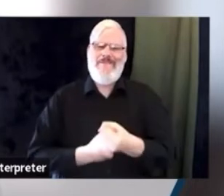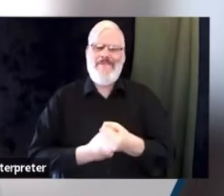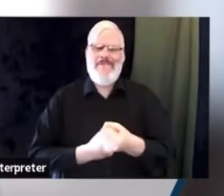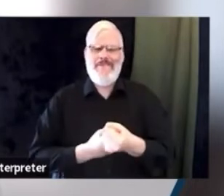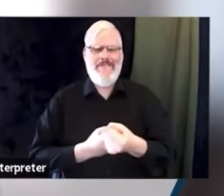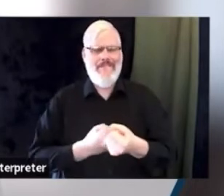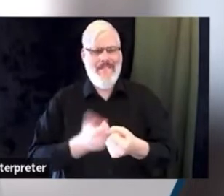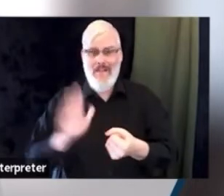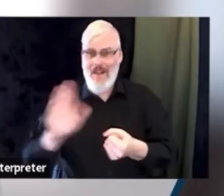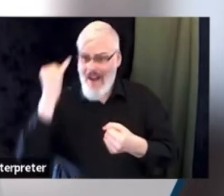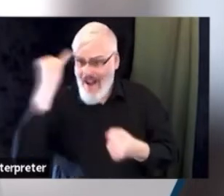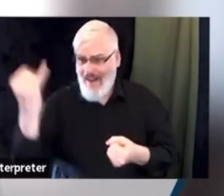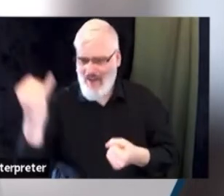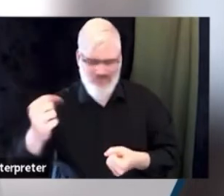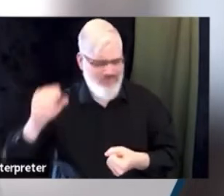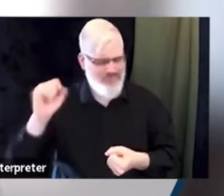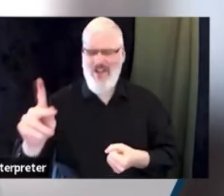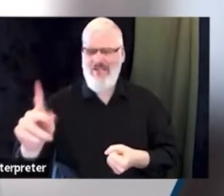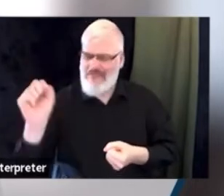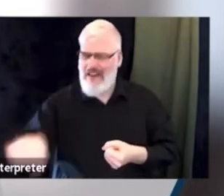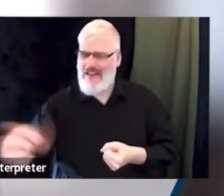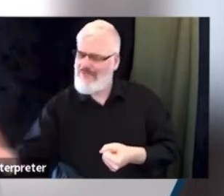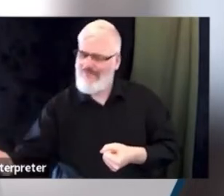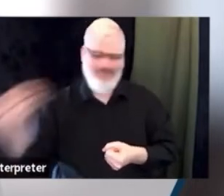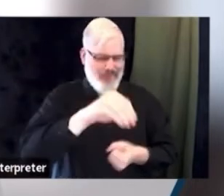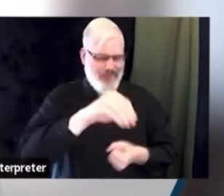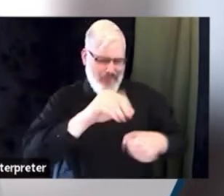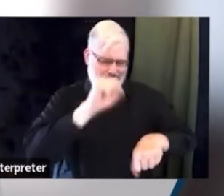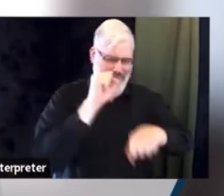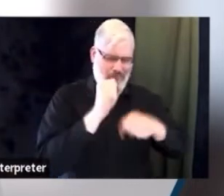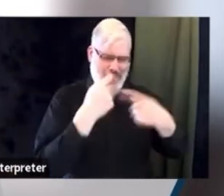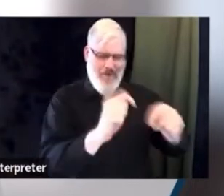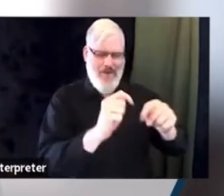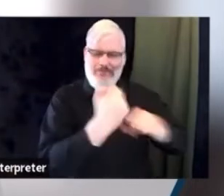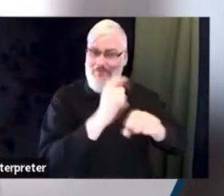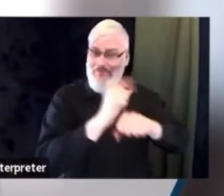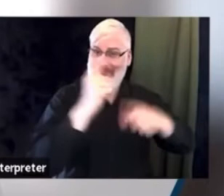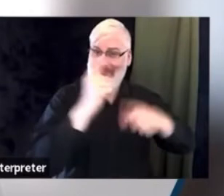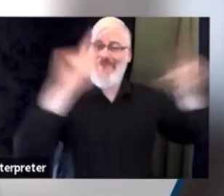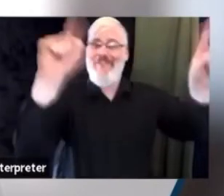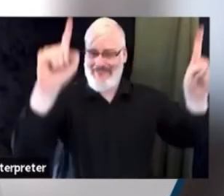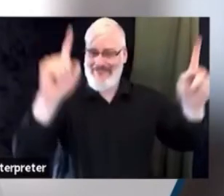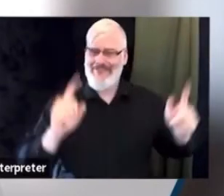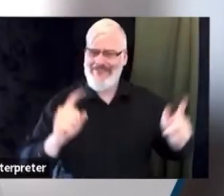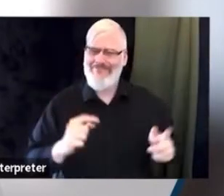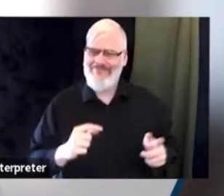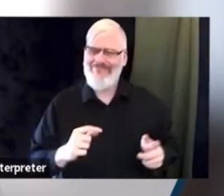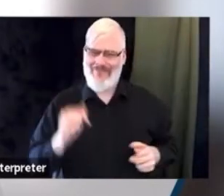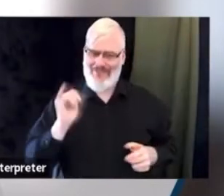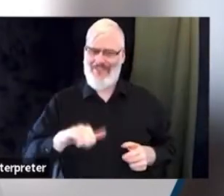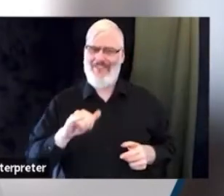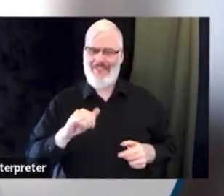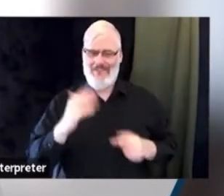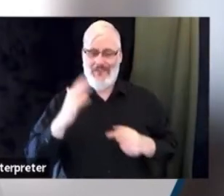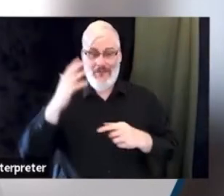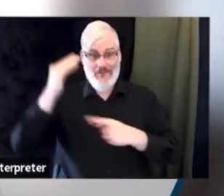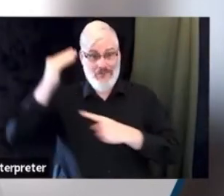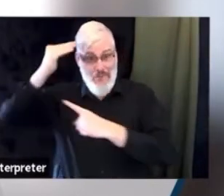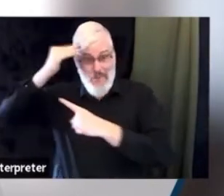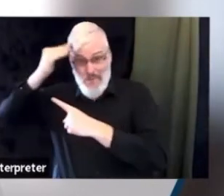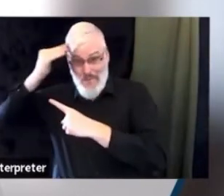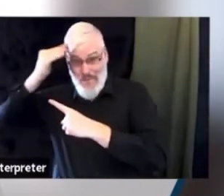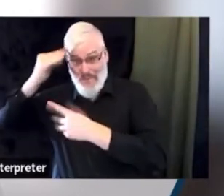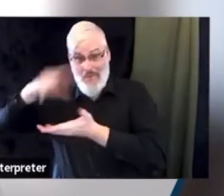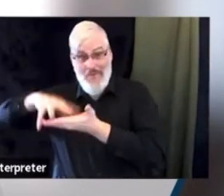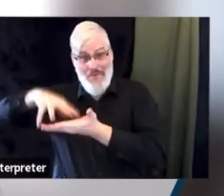that we anticipated, they would. I think it's incredibly important for us to acknowledge that and then reformulate and even revert back to where we were.